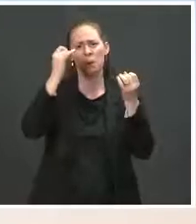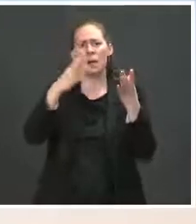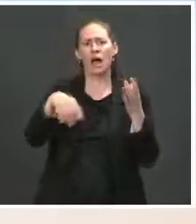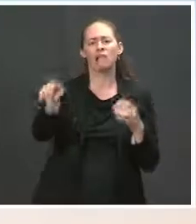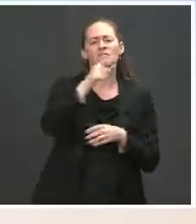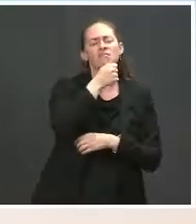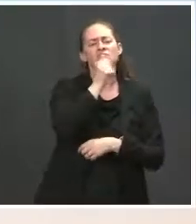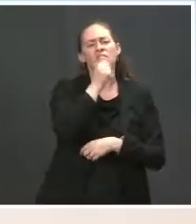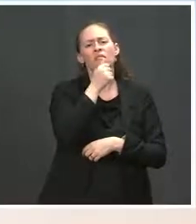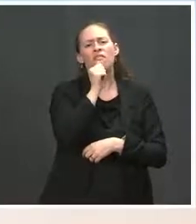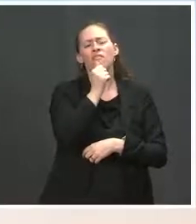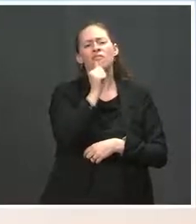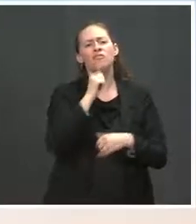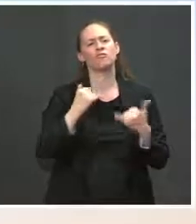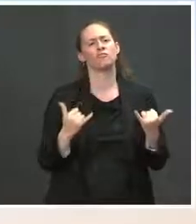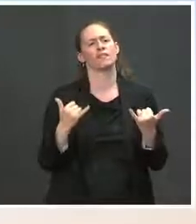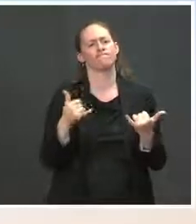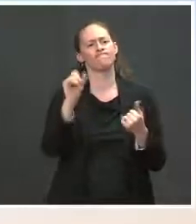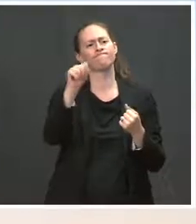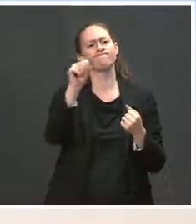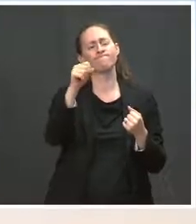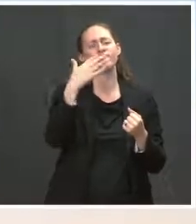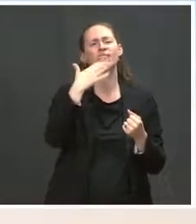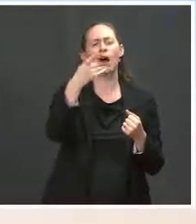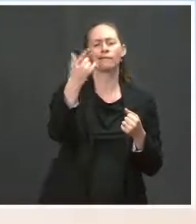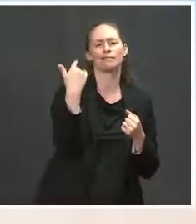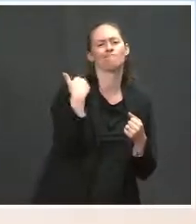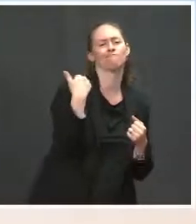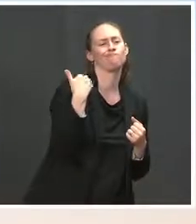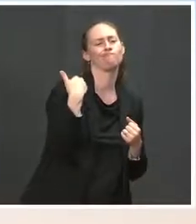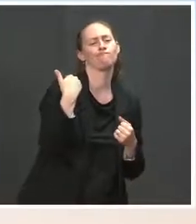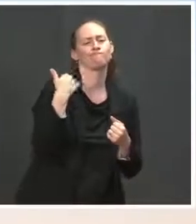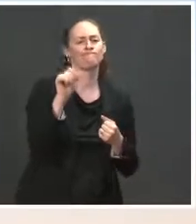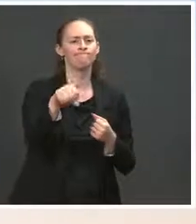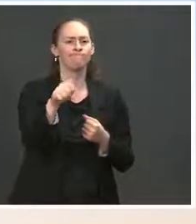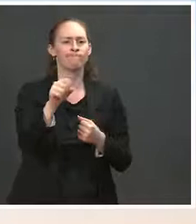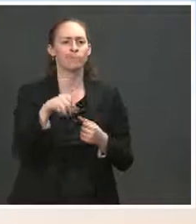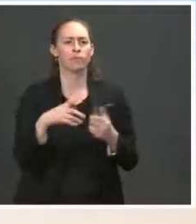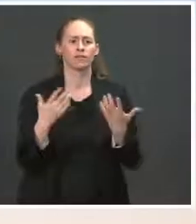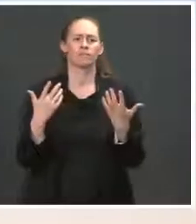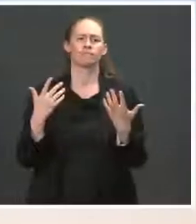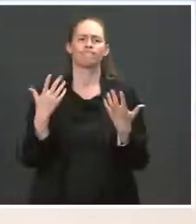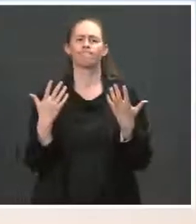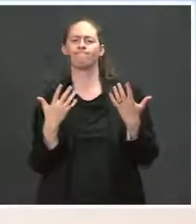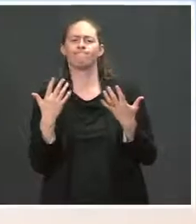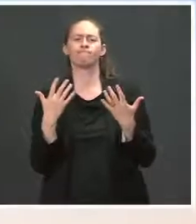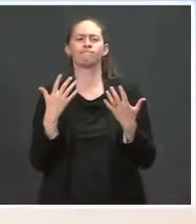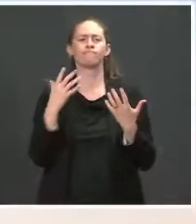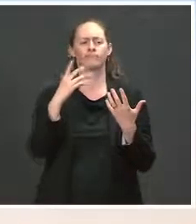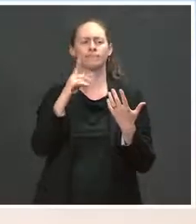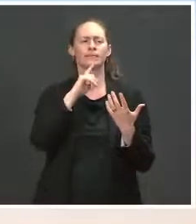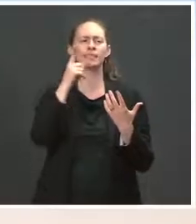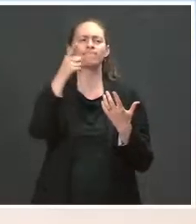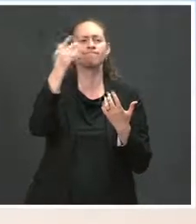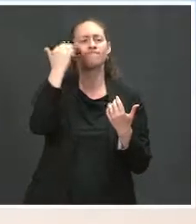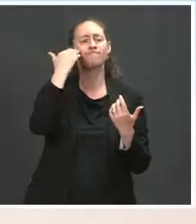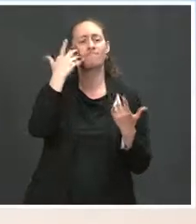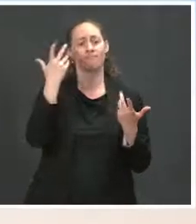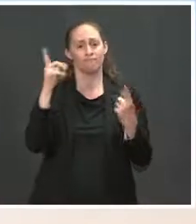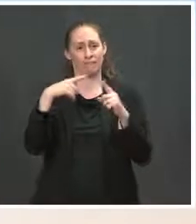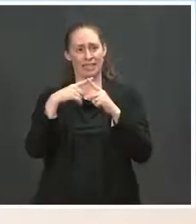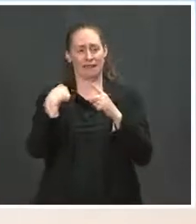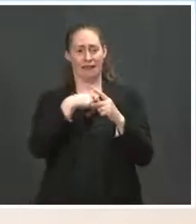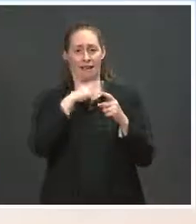appreciate you mentioning that. And, um, once we're able to, um, get a- you know, a clear path on where we're going with the